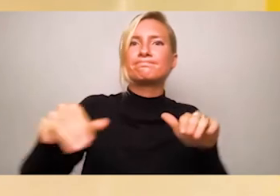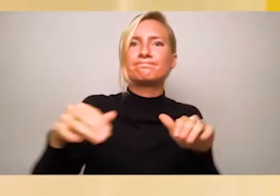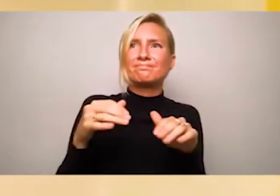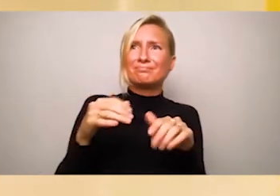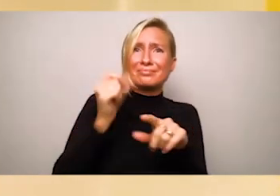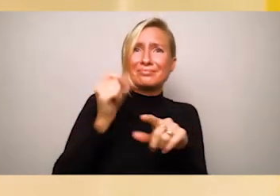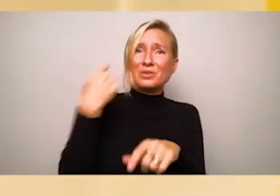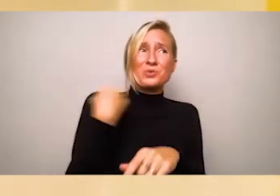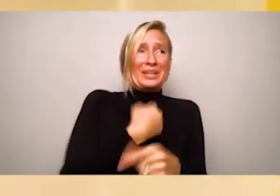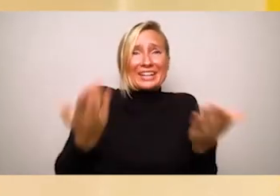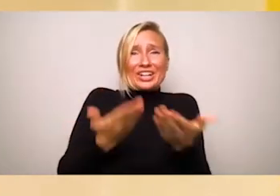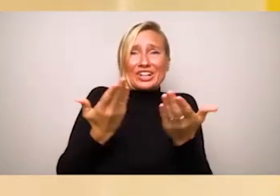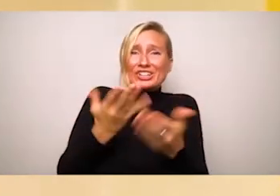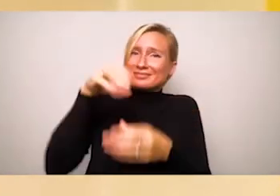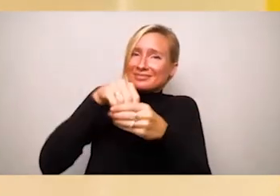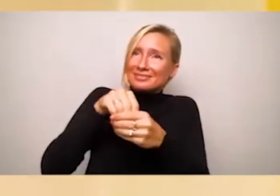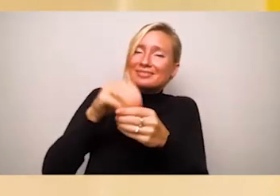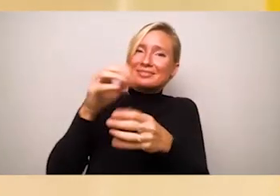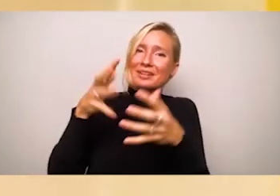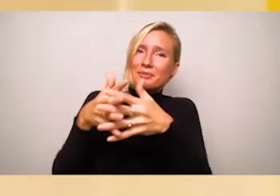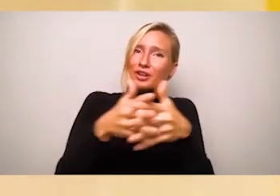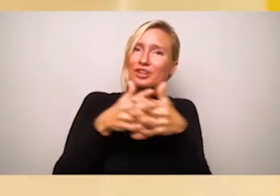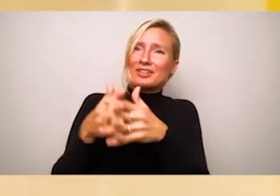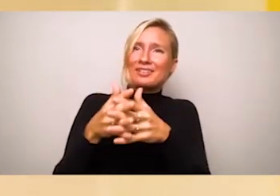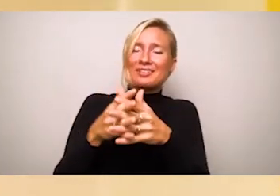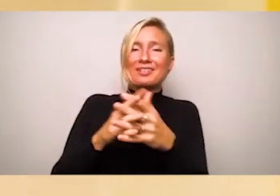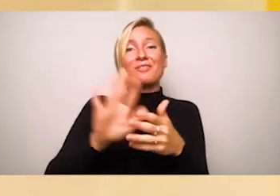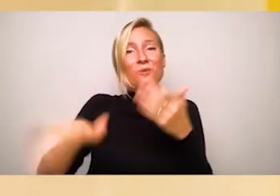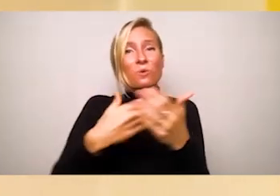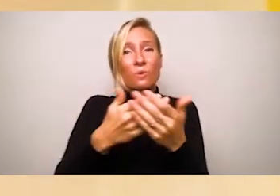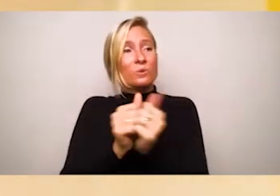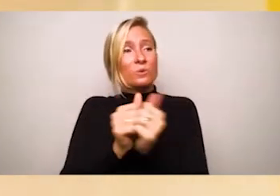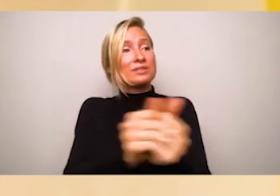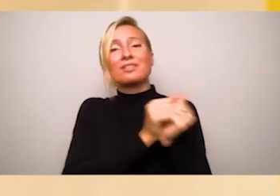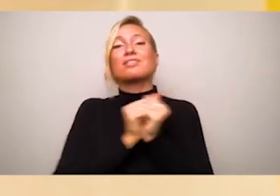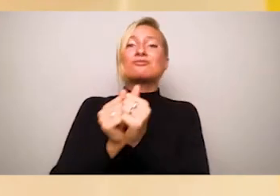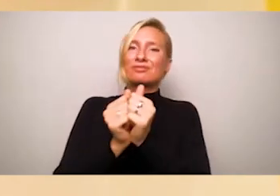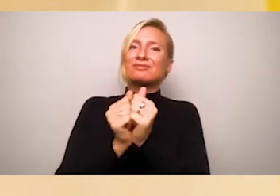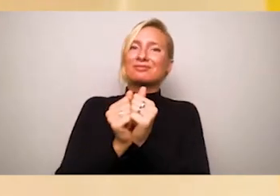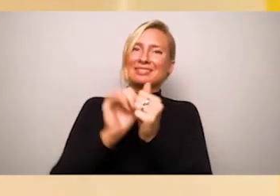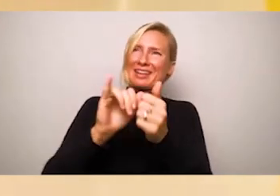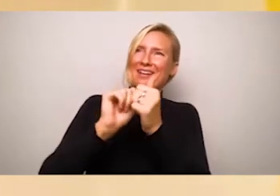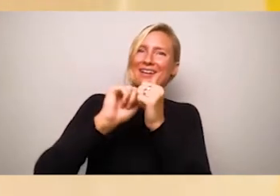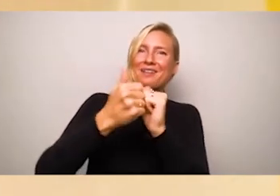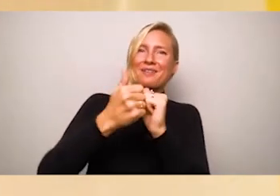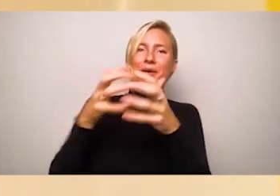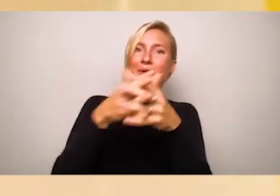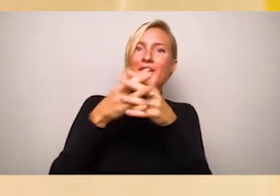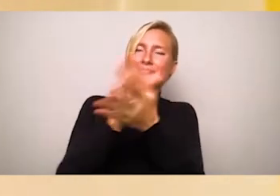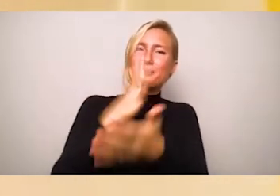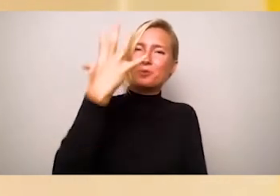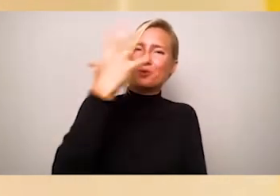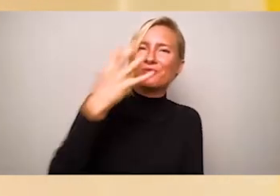country beautiful. The college years are a shaky bridge between childhood